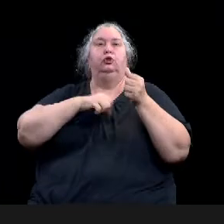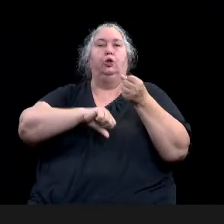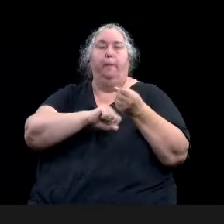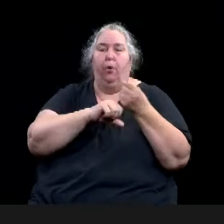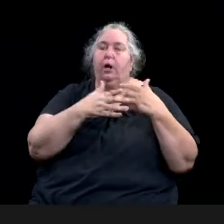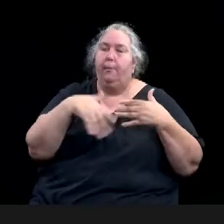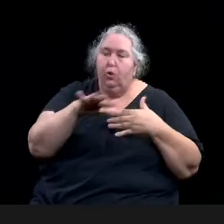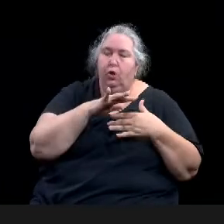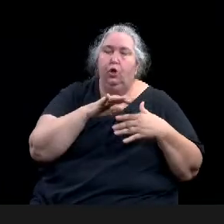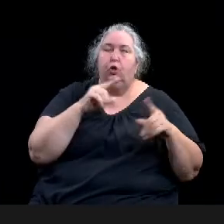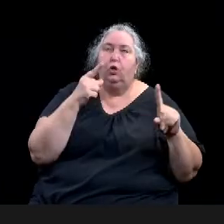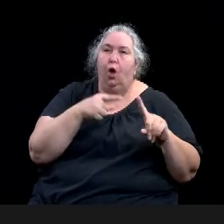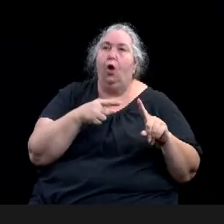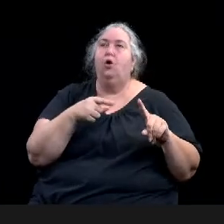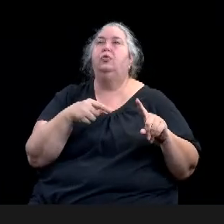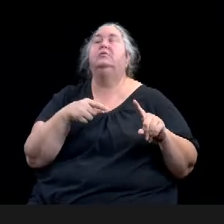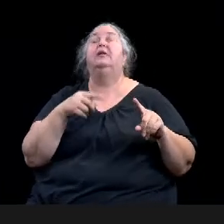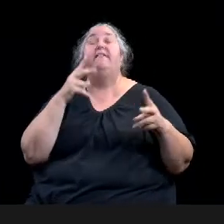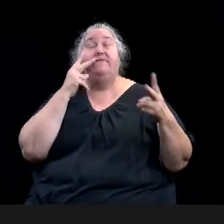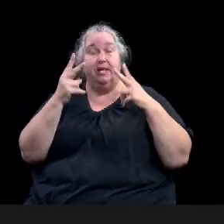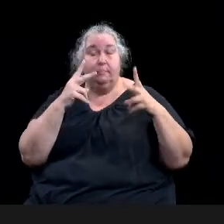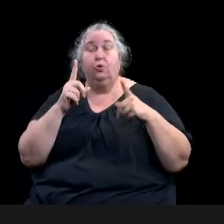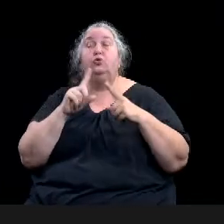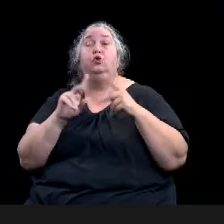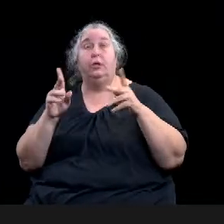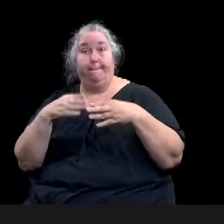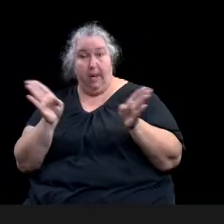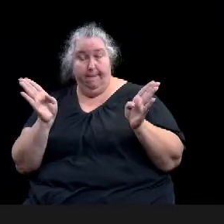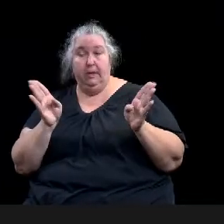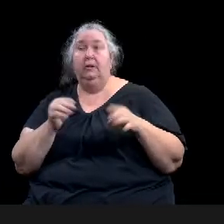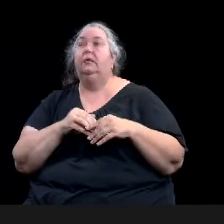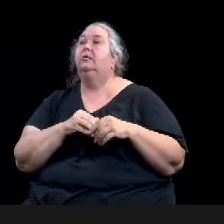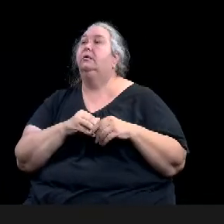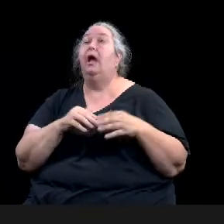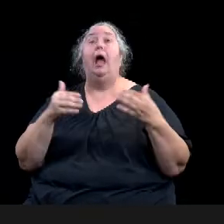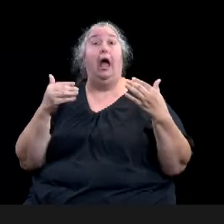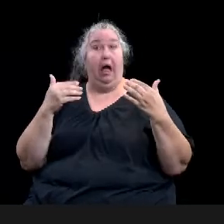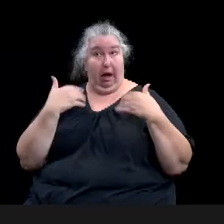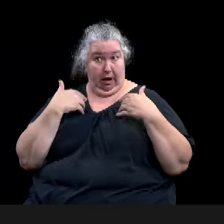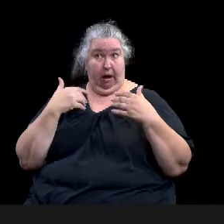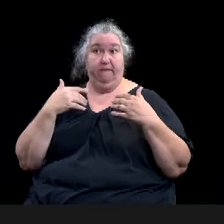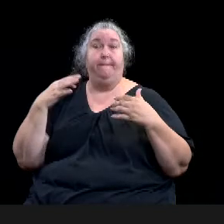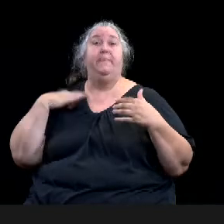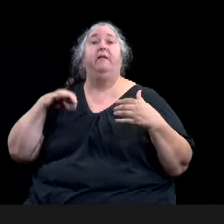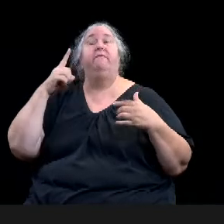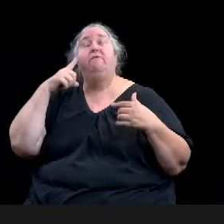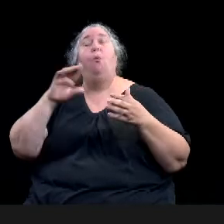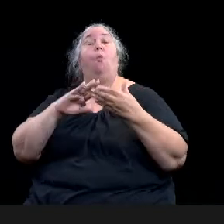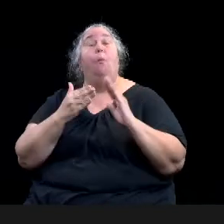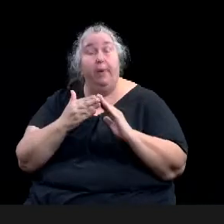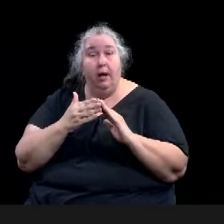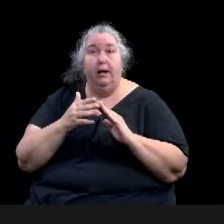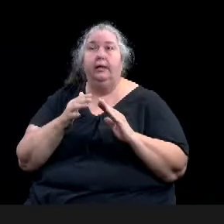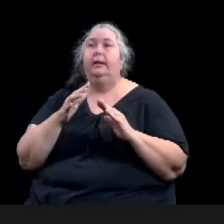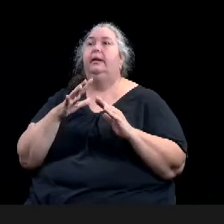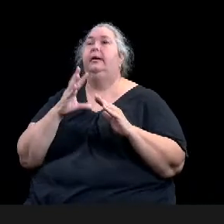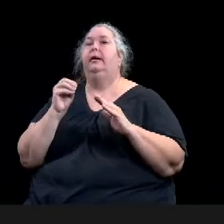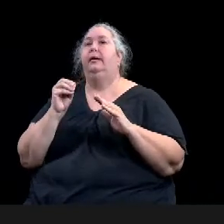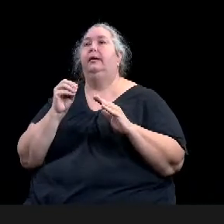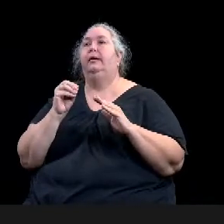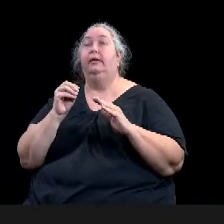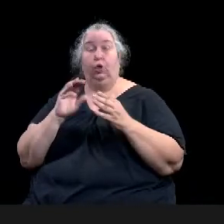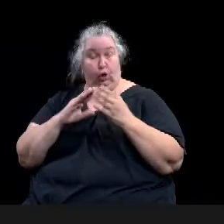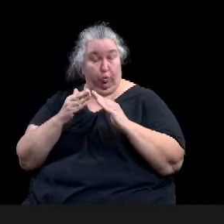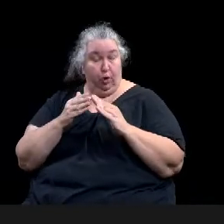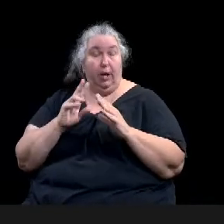enlist community participation and support. And by community participation and support, we mean people signing that